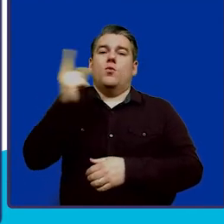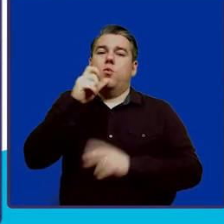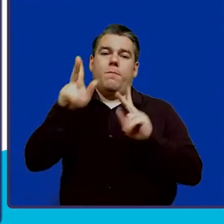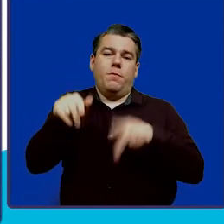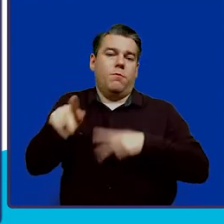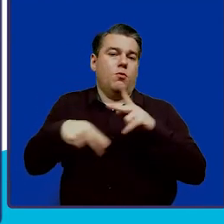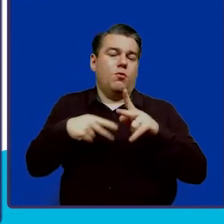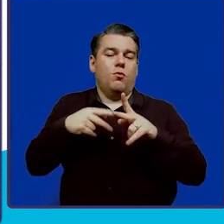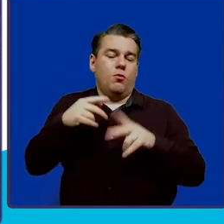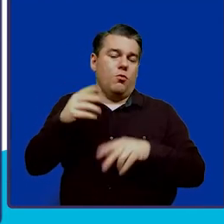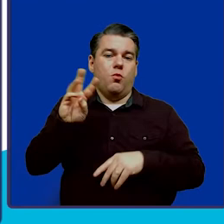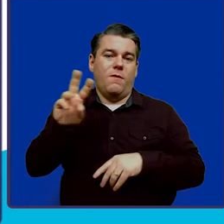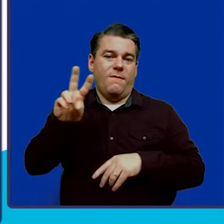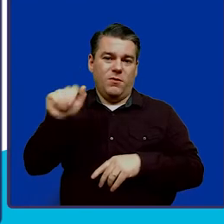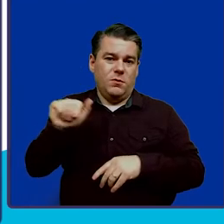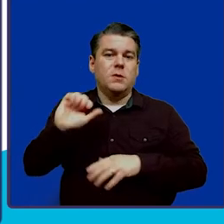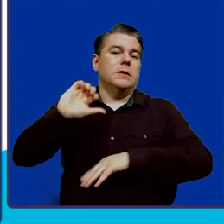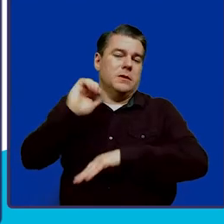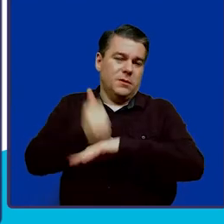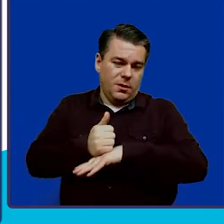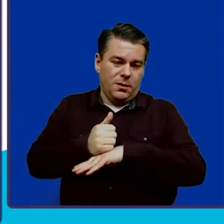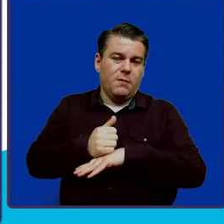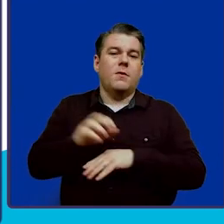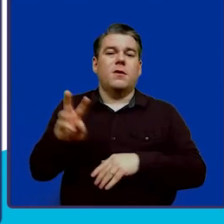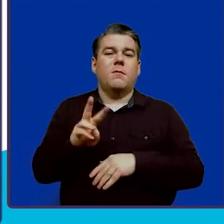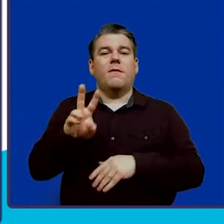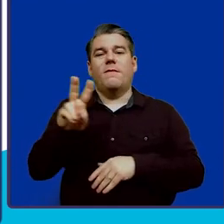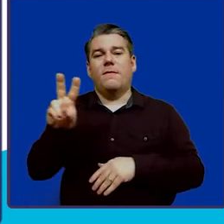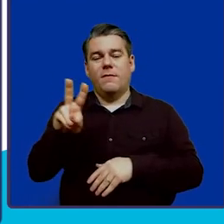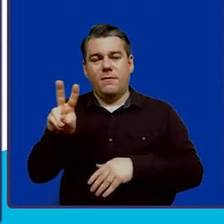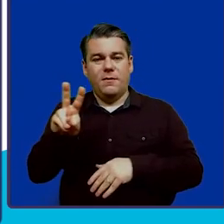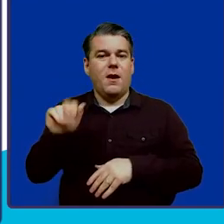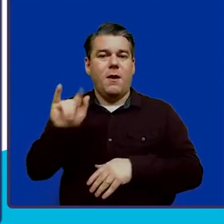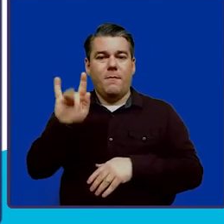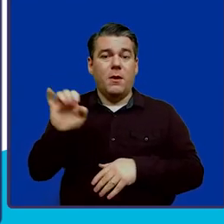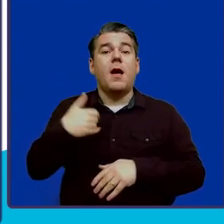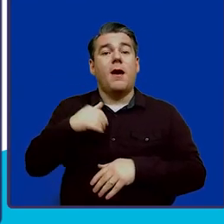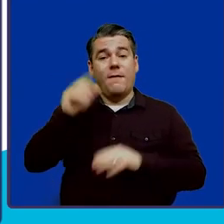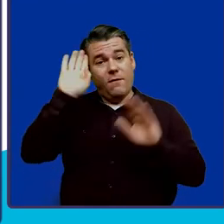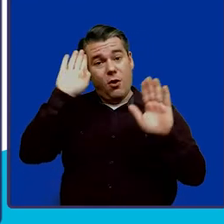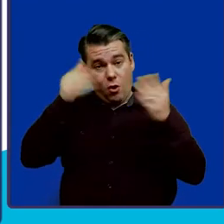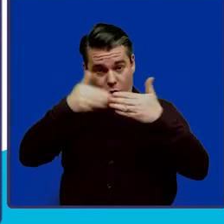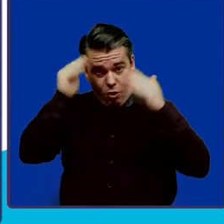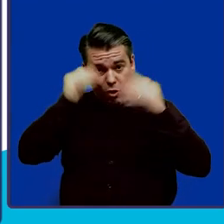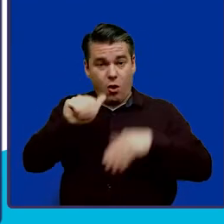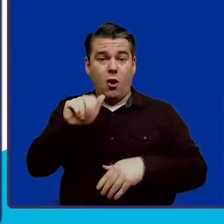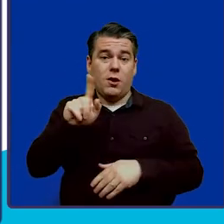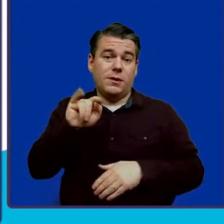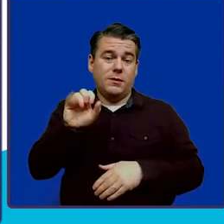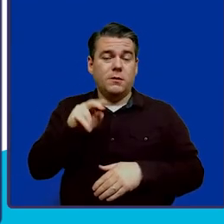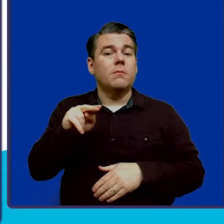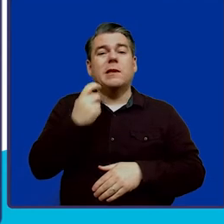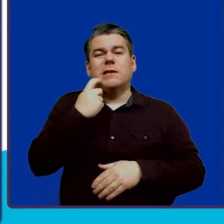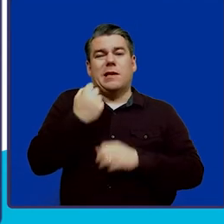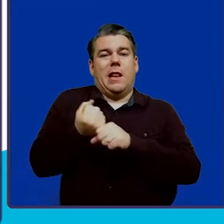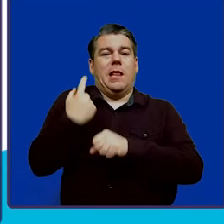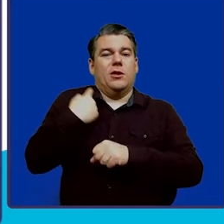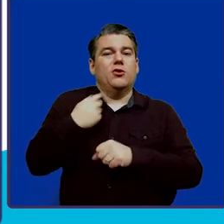Virginia to establish a WB-ABLE account, and Logan has autism, and last year he graduated from Elkins High School.